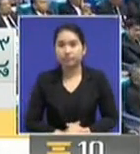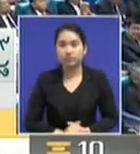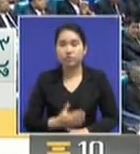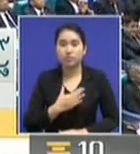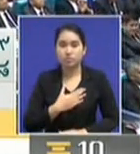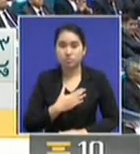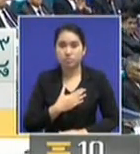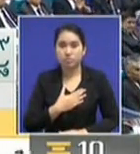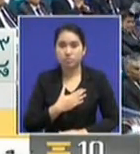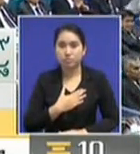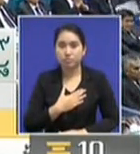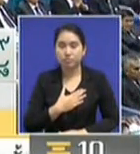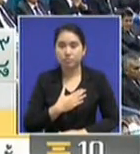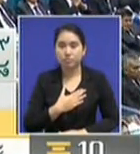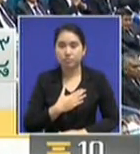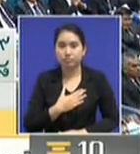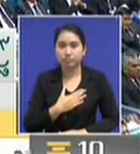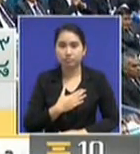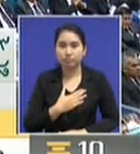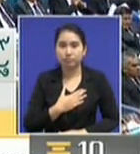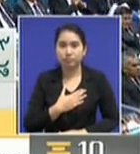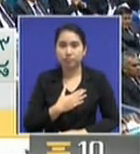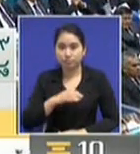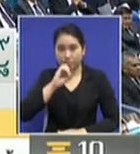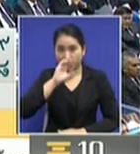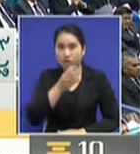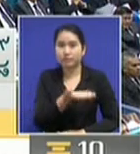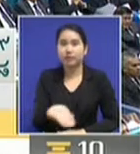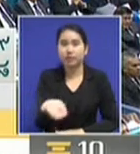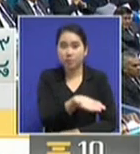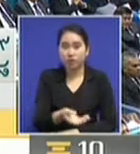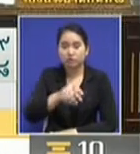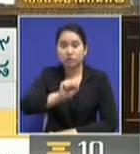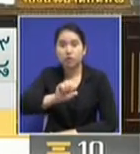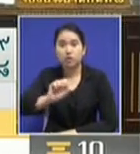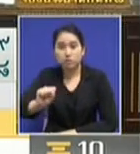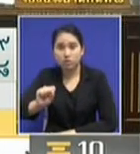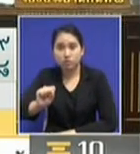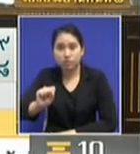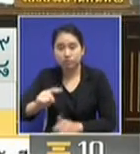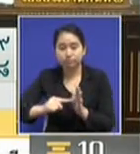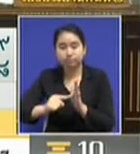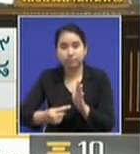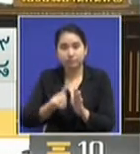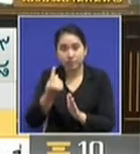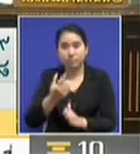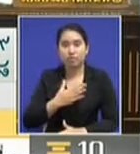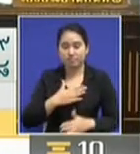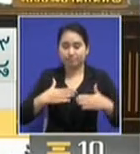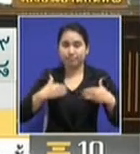heard those differences being aired out, both in public, to the press, as well as on their personal social